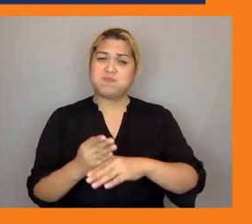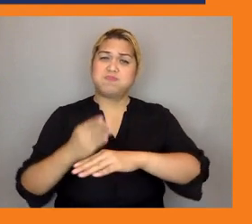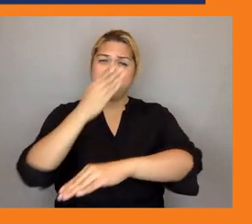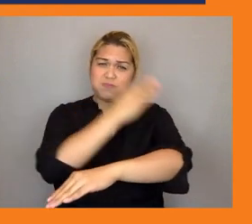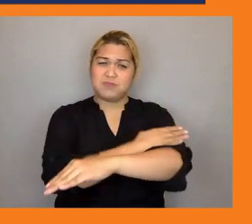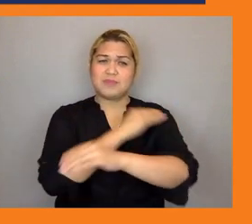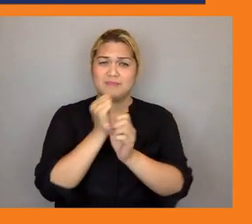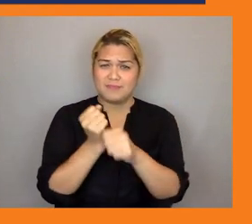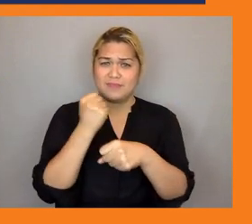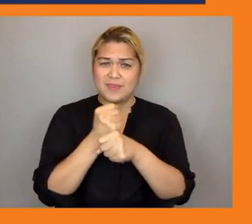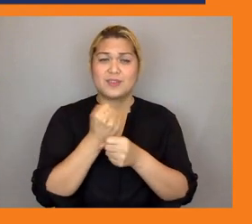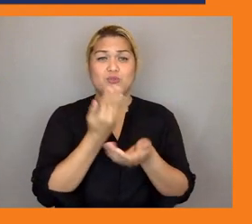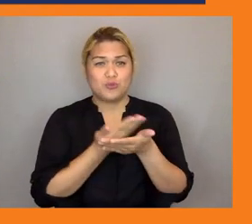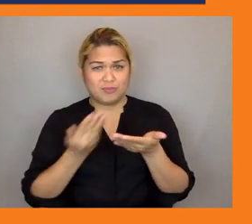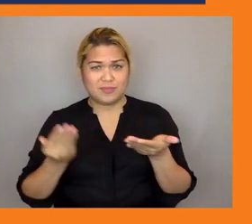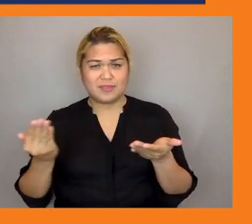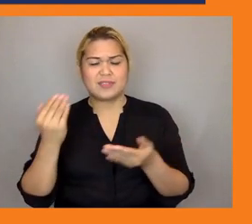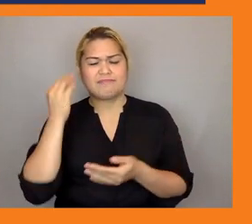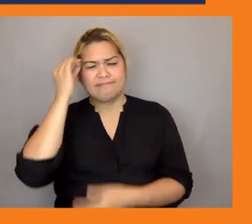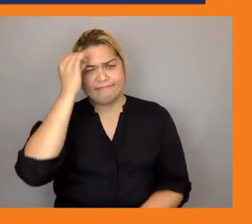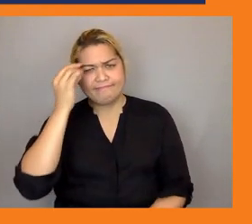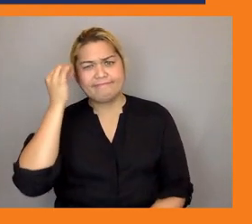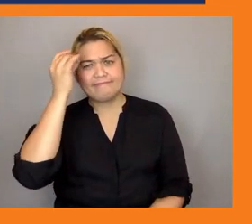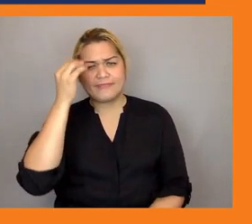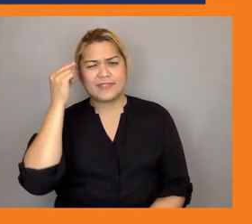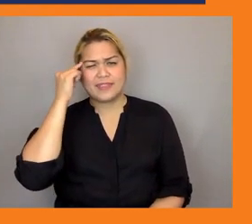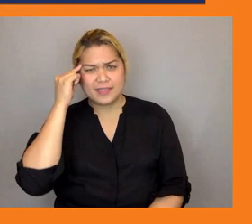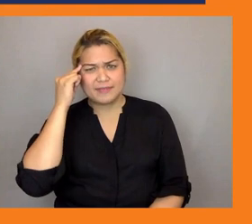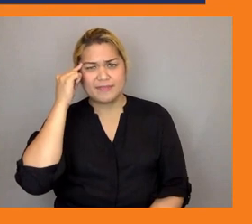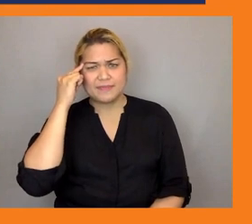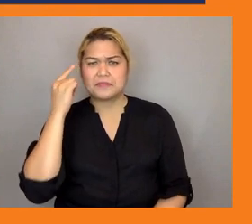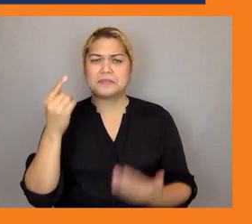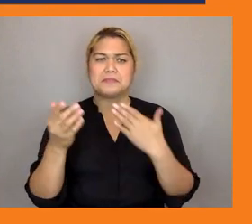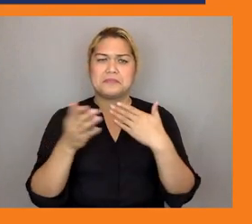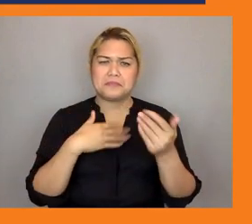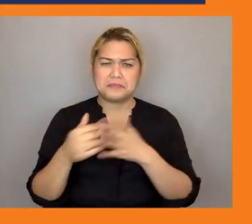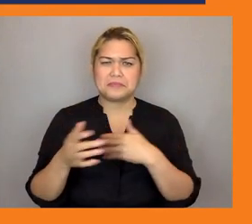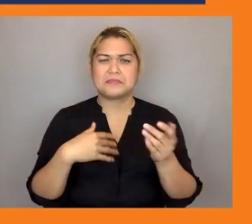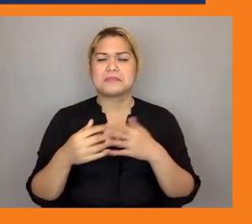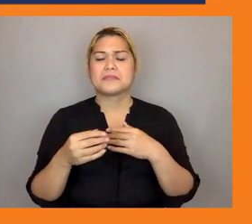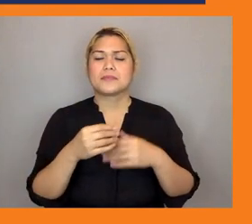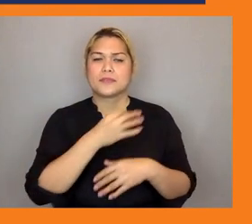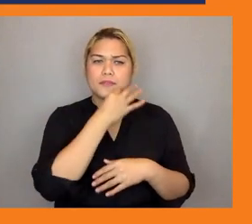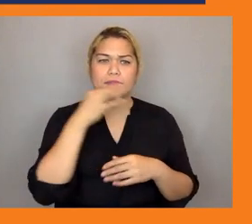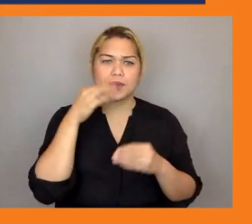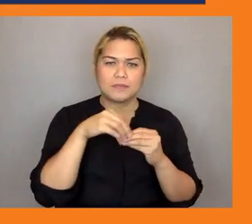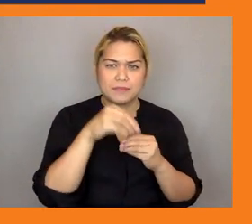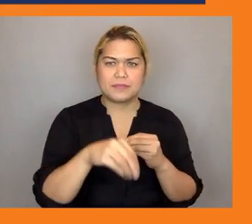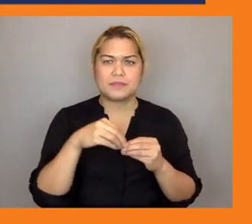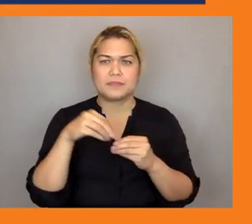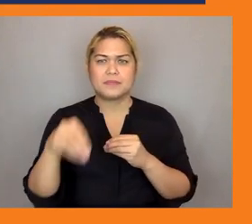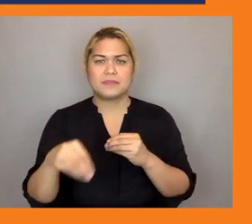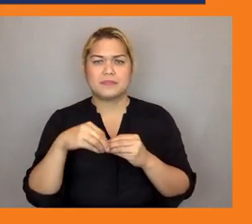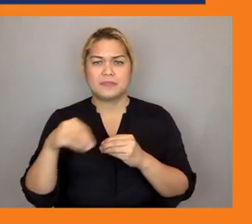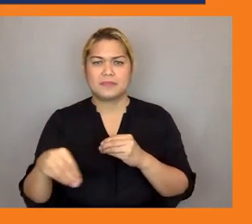within and beyond agriculture and because ensuring access to productive resources means also it's that helps